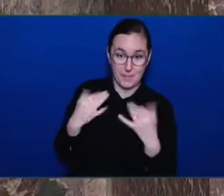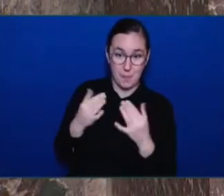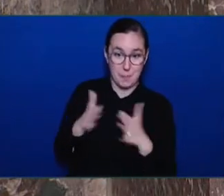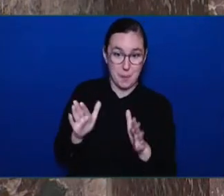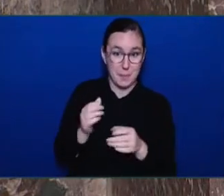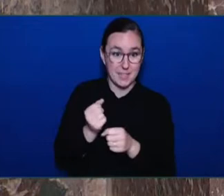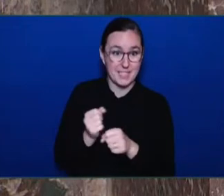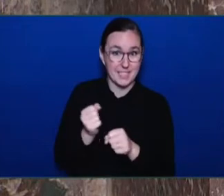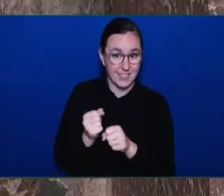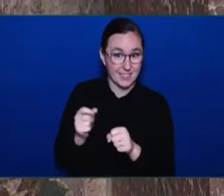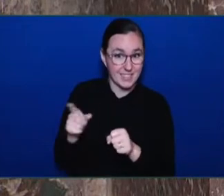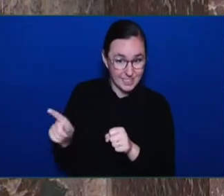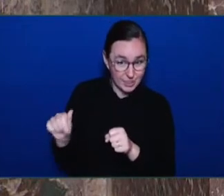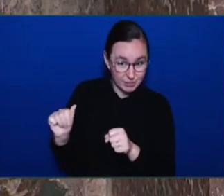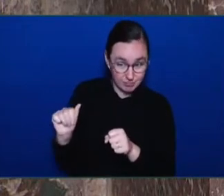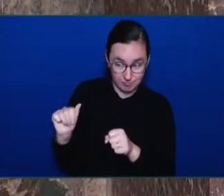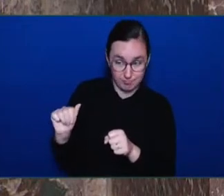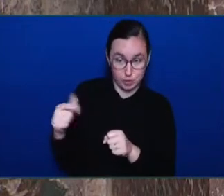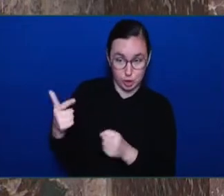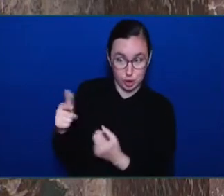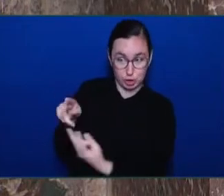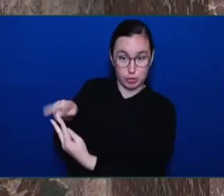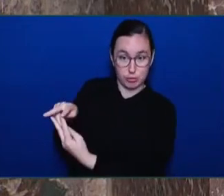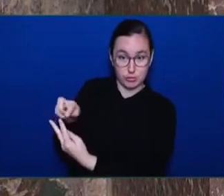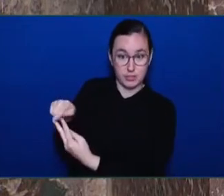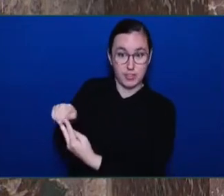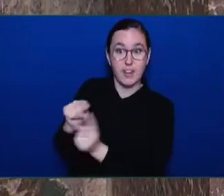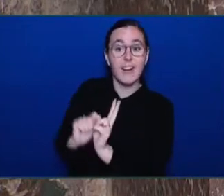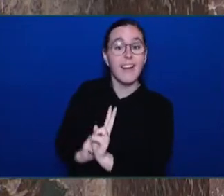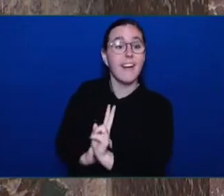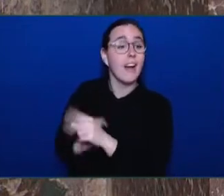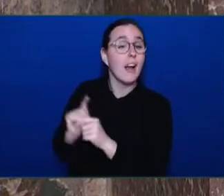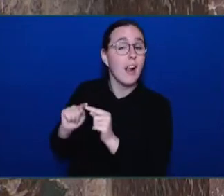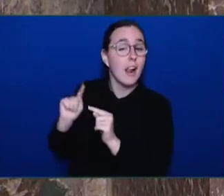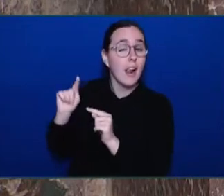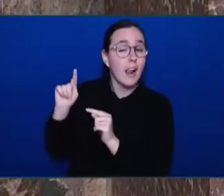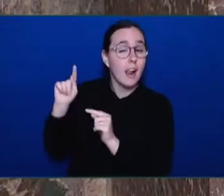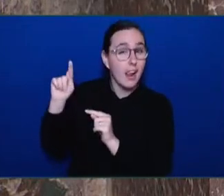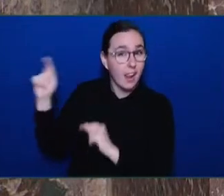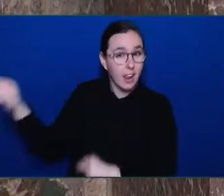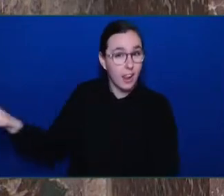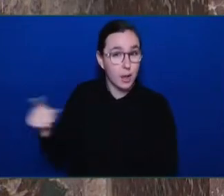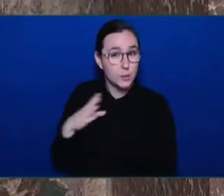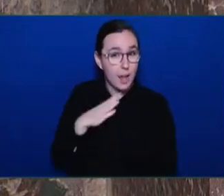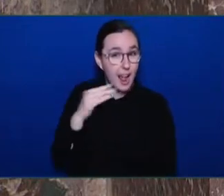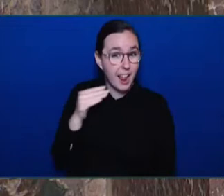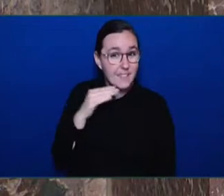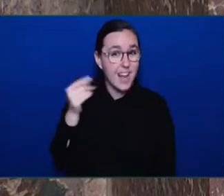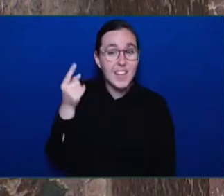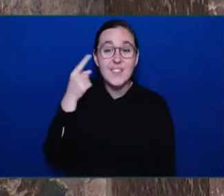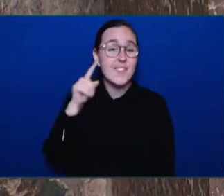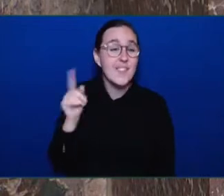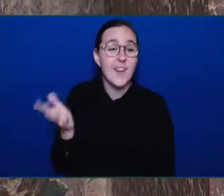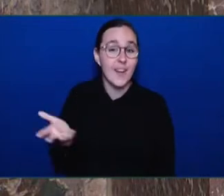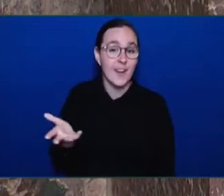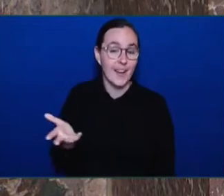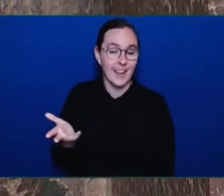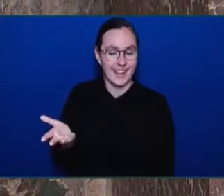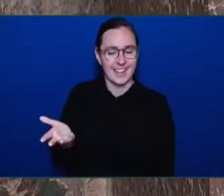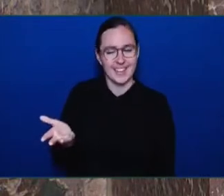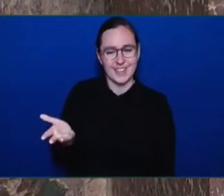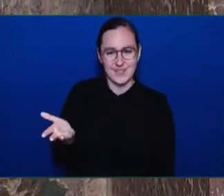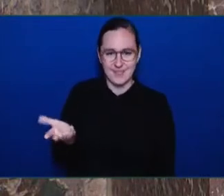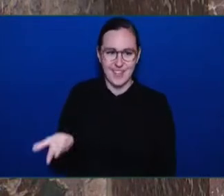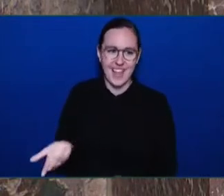this country to Halifax to secure another meeting. We need action now. We need a government that will take